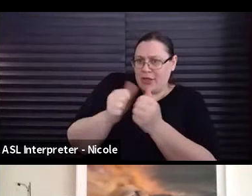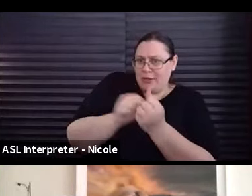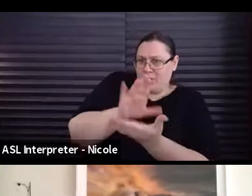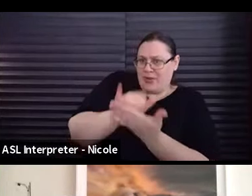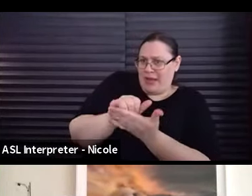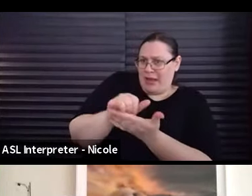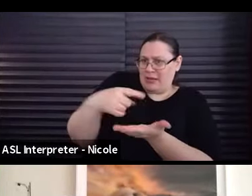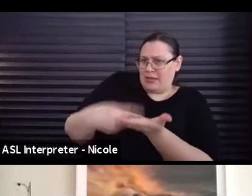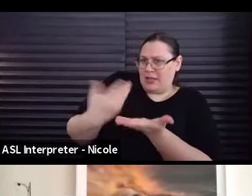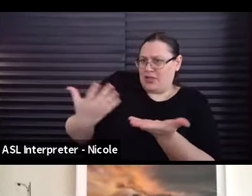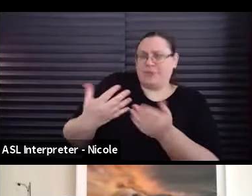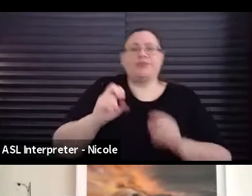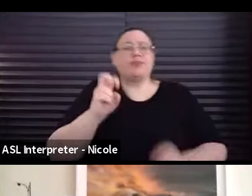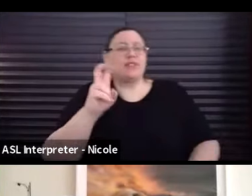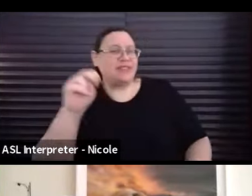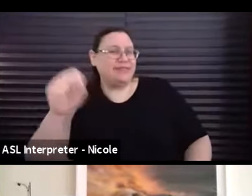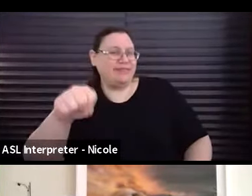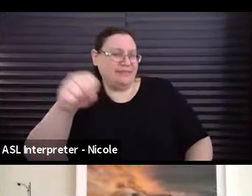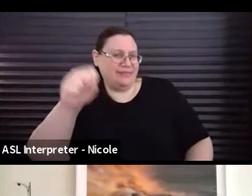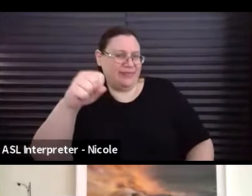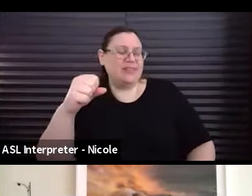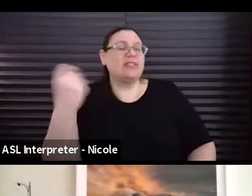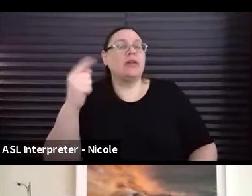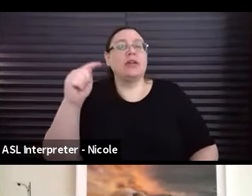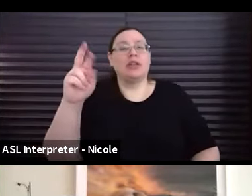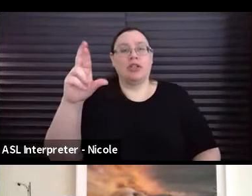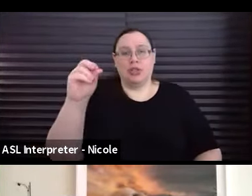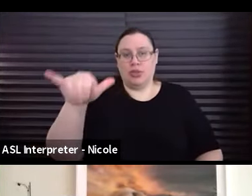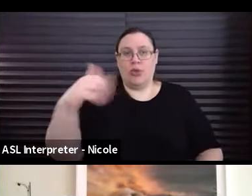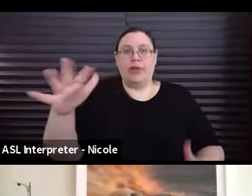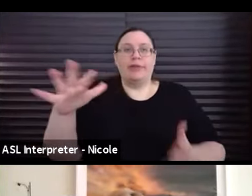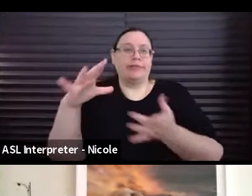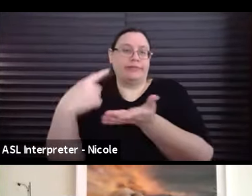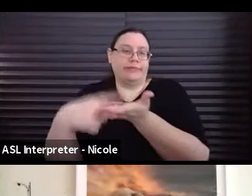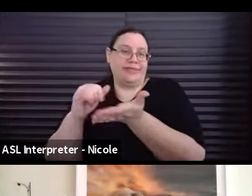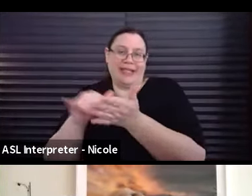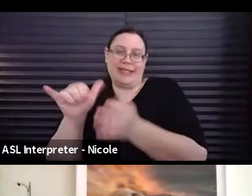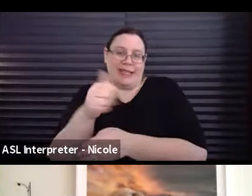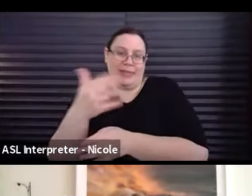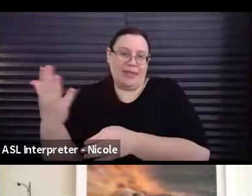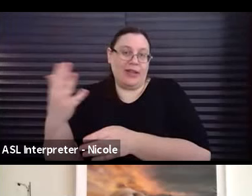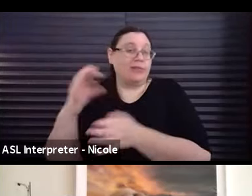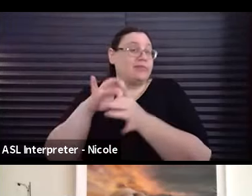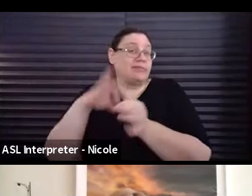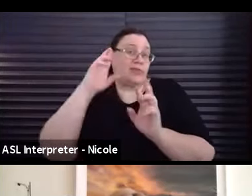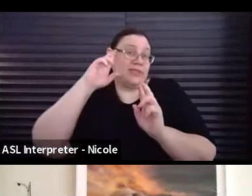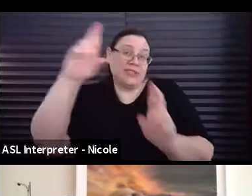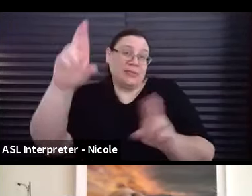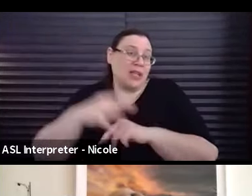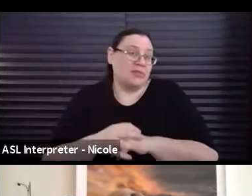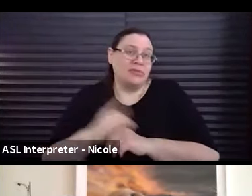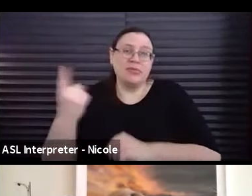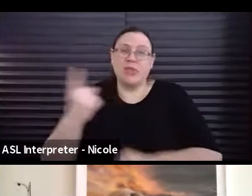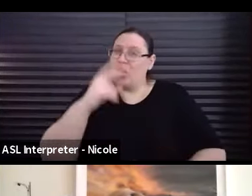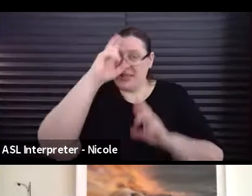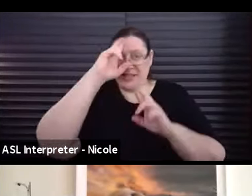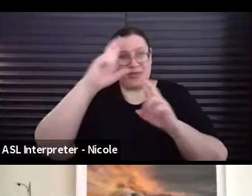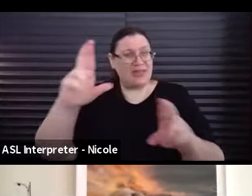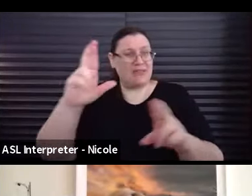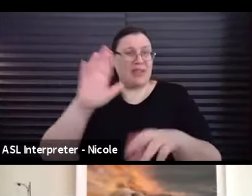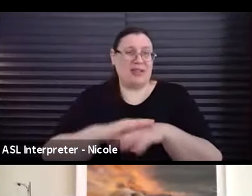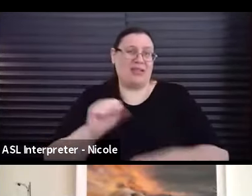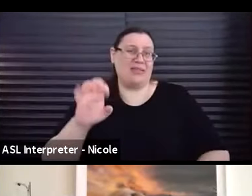Yeah. Um, and it's sort of something that Troy touched upon as well. It's, it's the respect thing. You know, you always want to respect on set. Um,